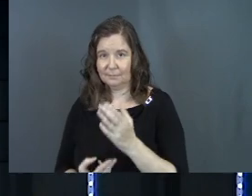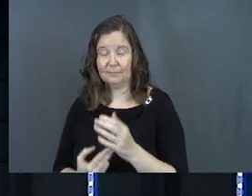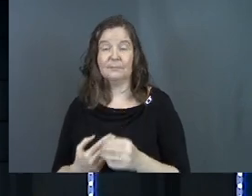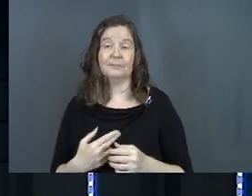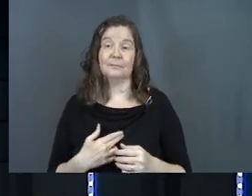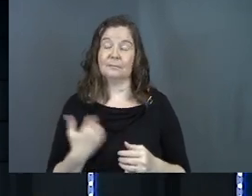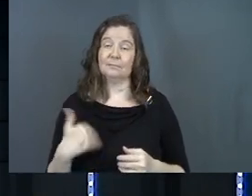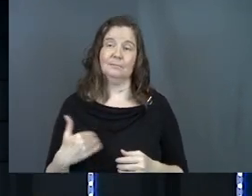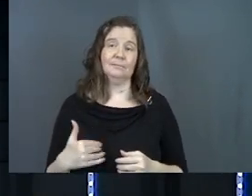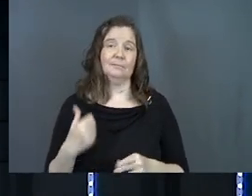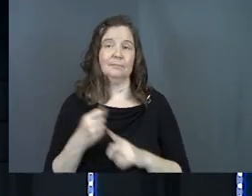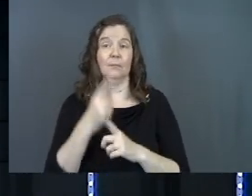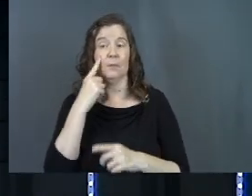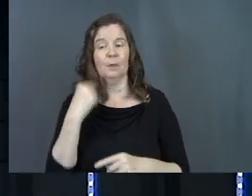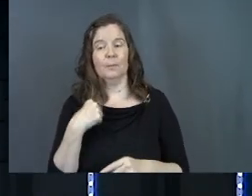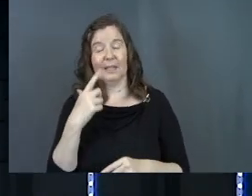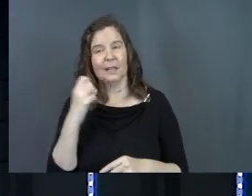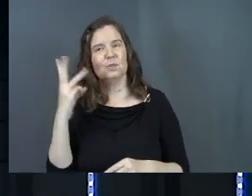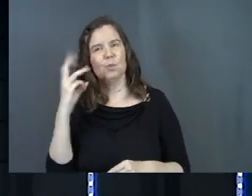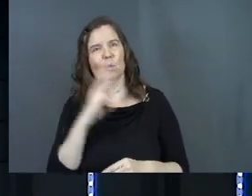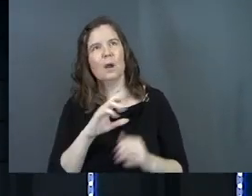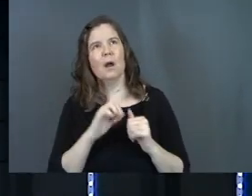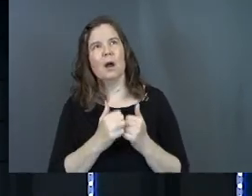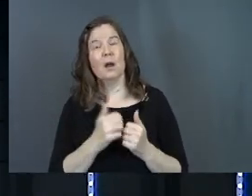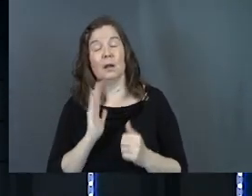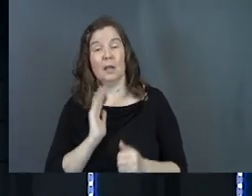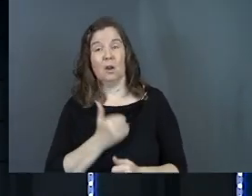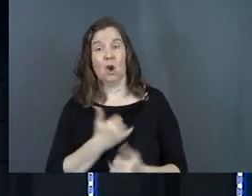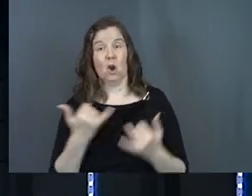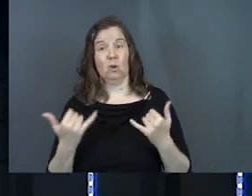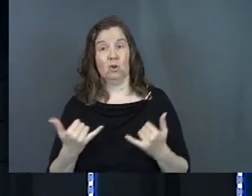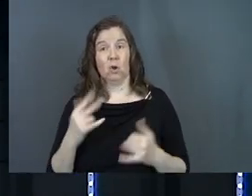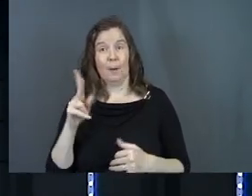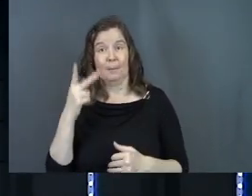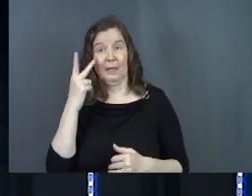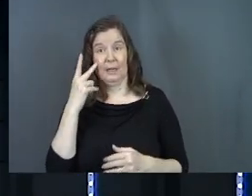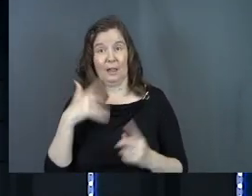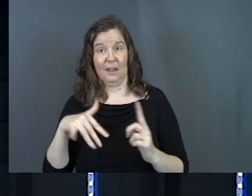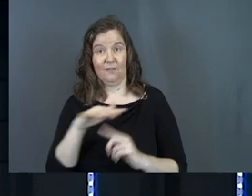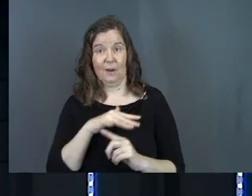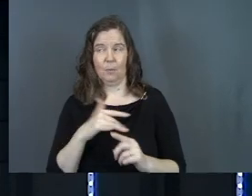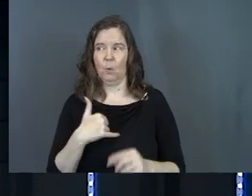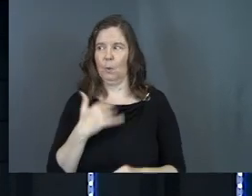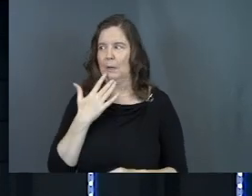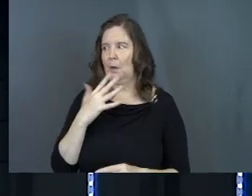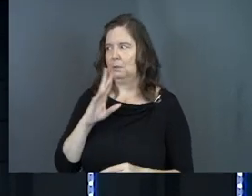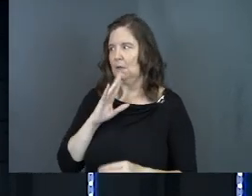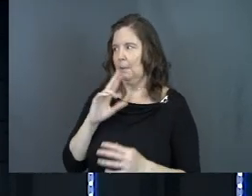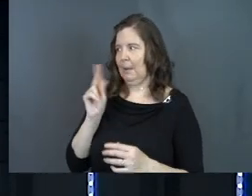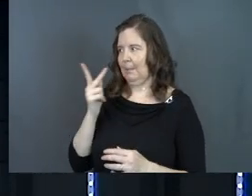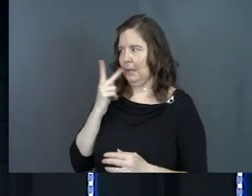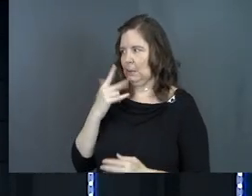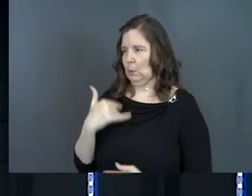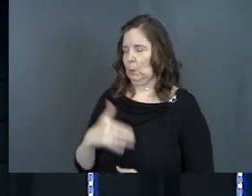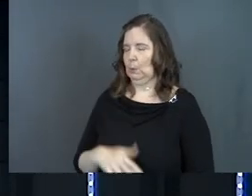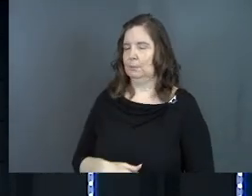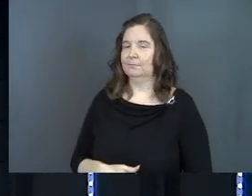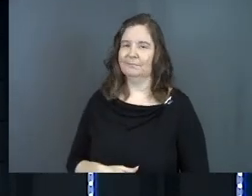And it's pivotal for me because isn't it weird how in our current political environment, now he's talking about politics,